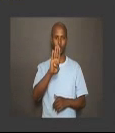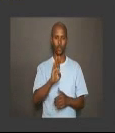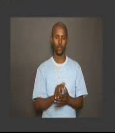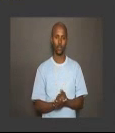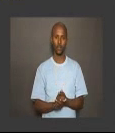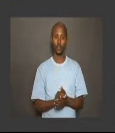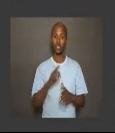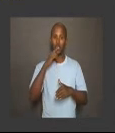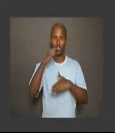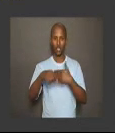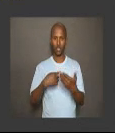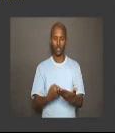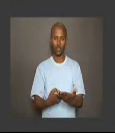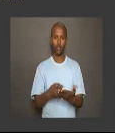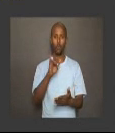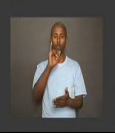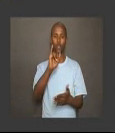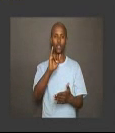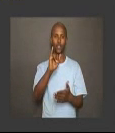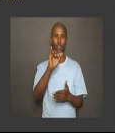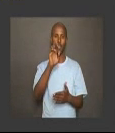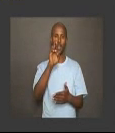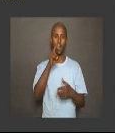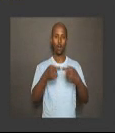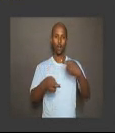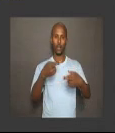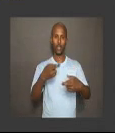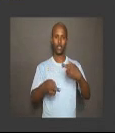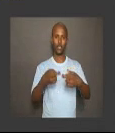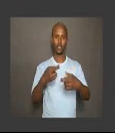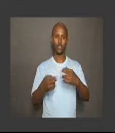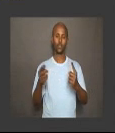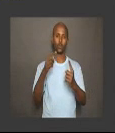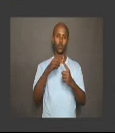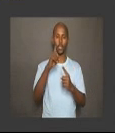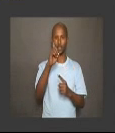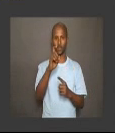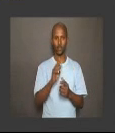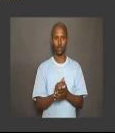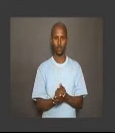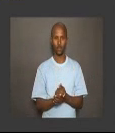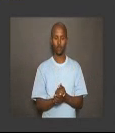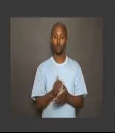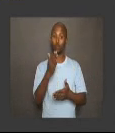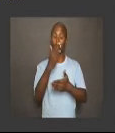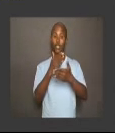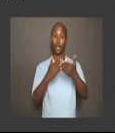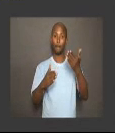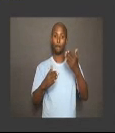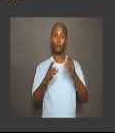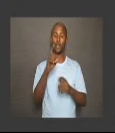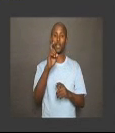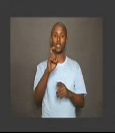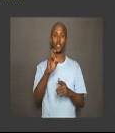such that Y is R related to X, for some X